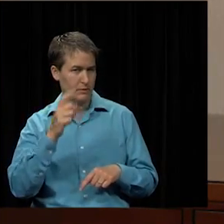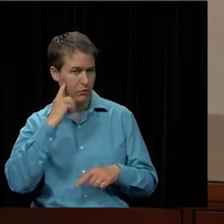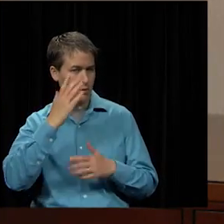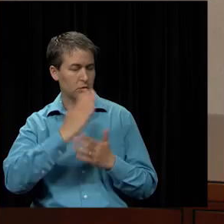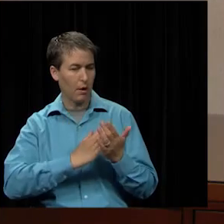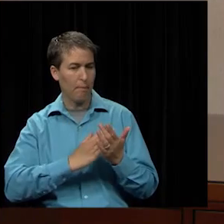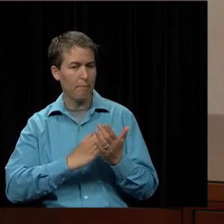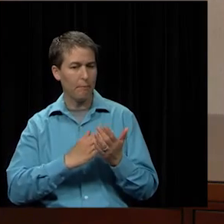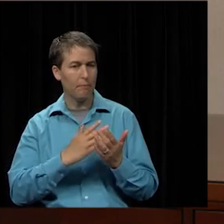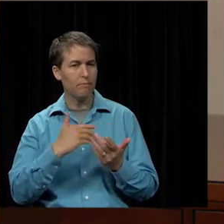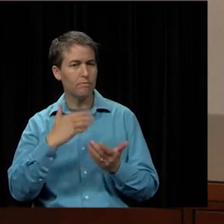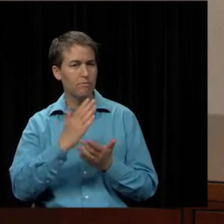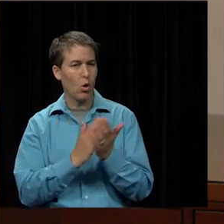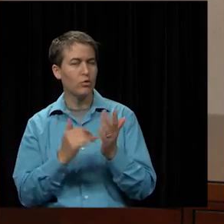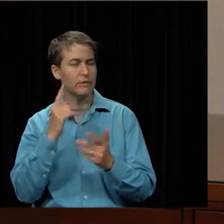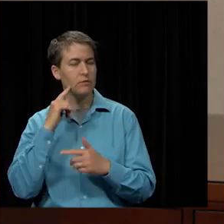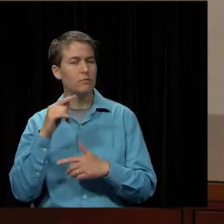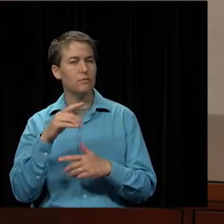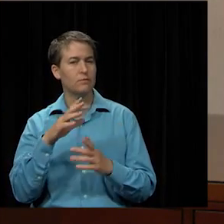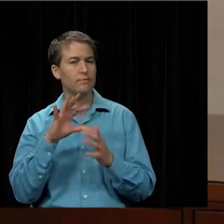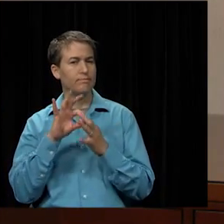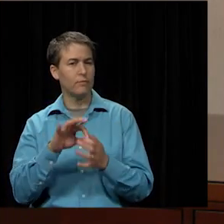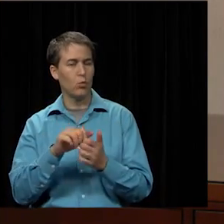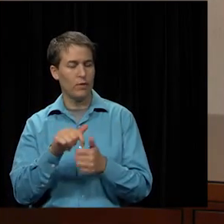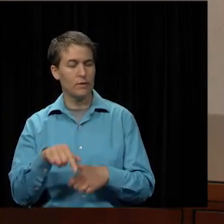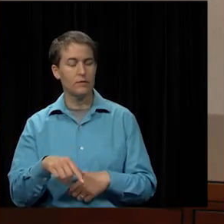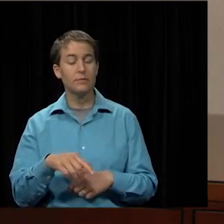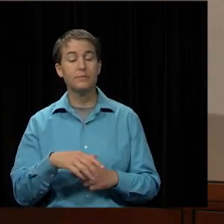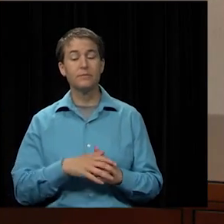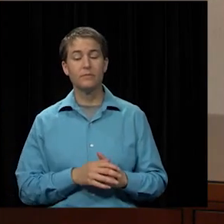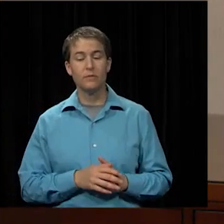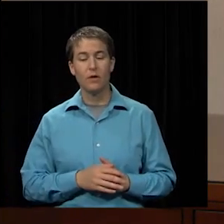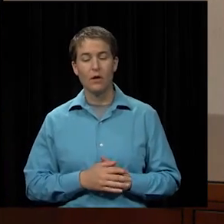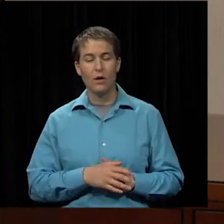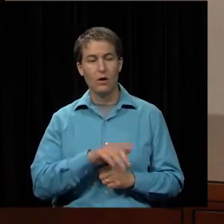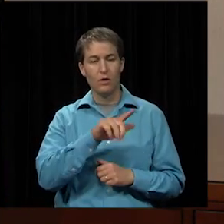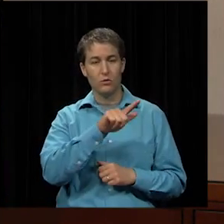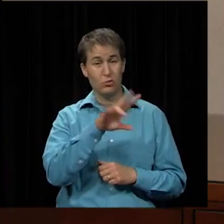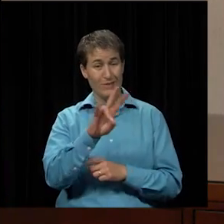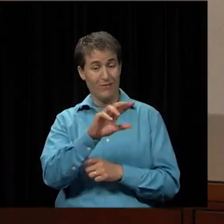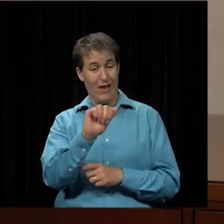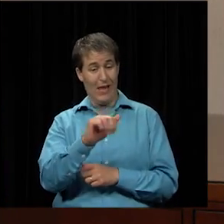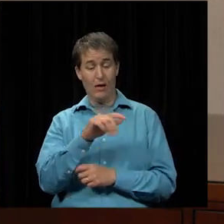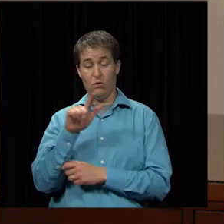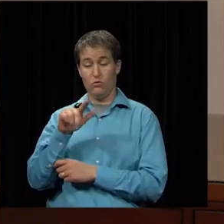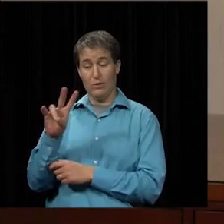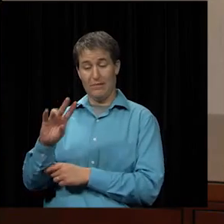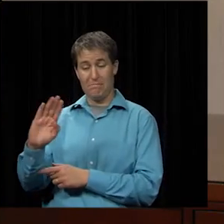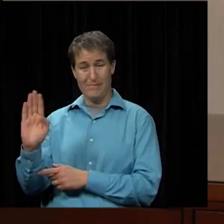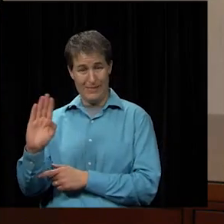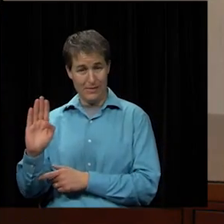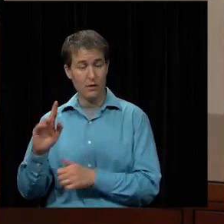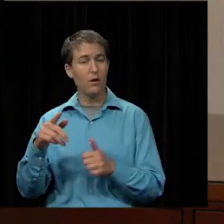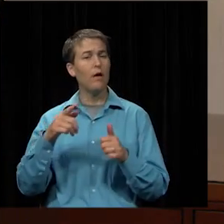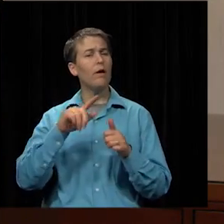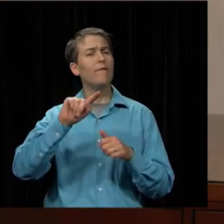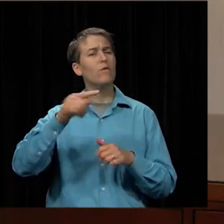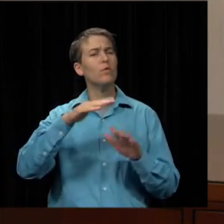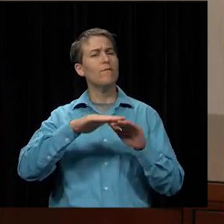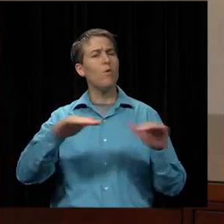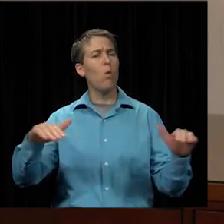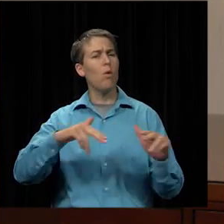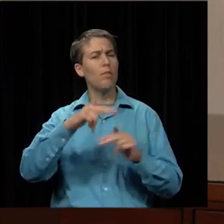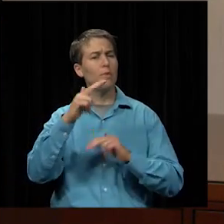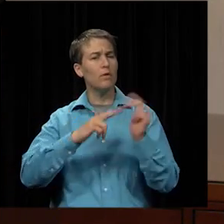small pieces that go along with 13. bid alternates 27a and 27b the first floor of the building is